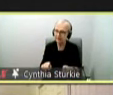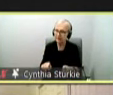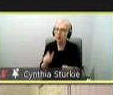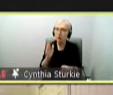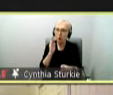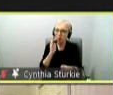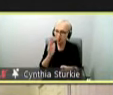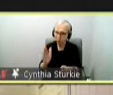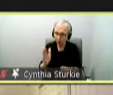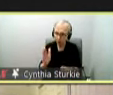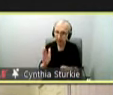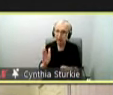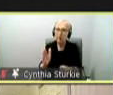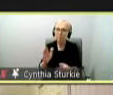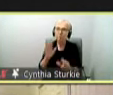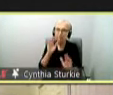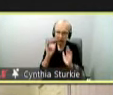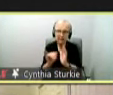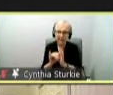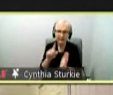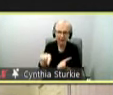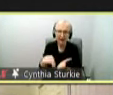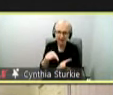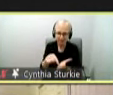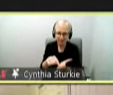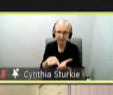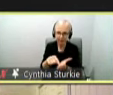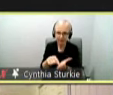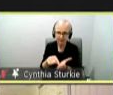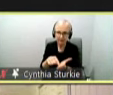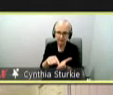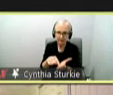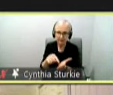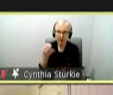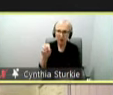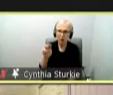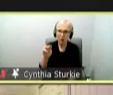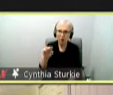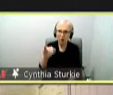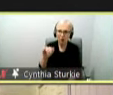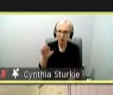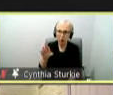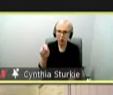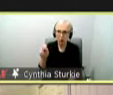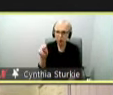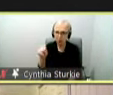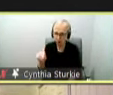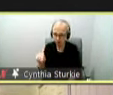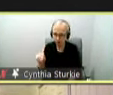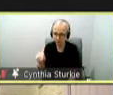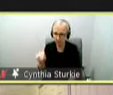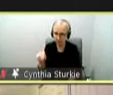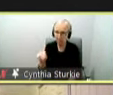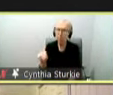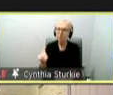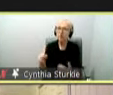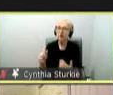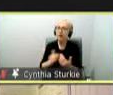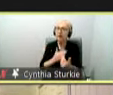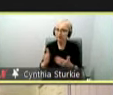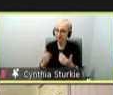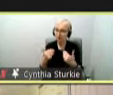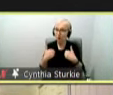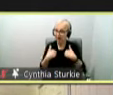with this variant, meaning that they will return a positive result for COVID-19 infection even if a person were to be infected with